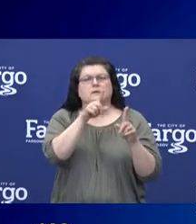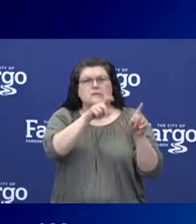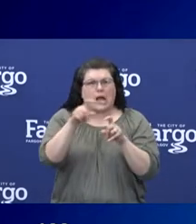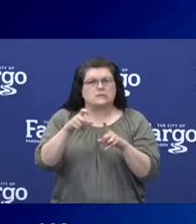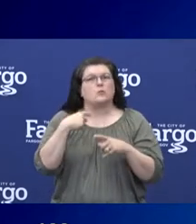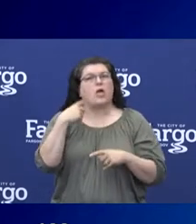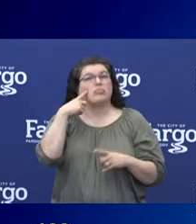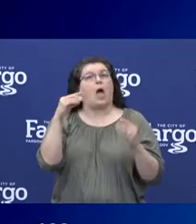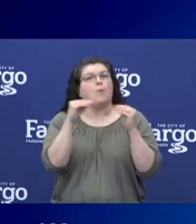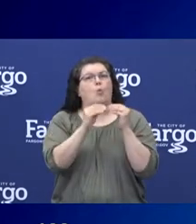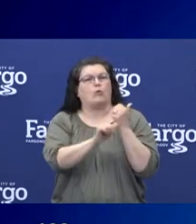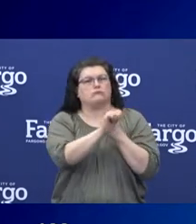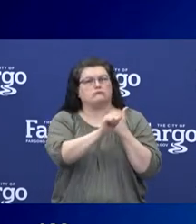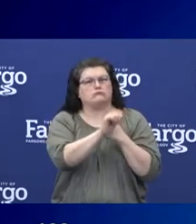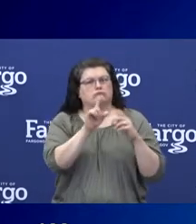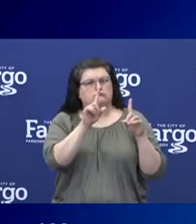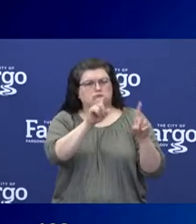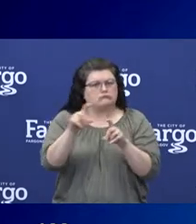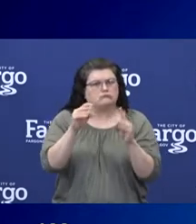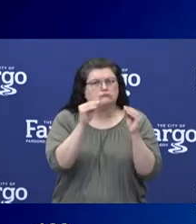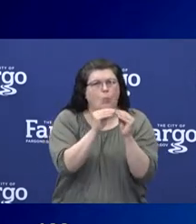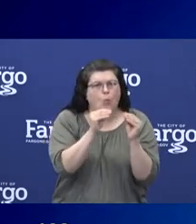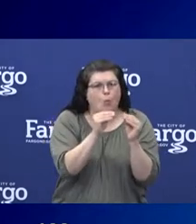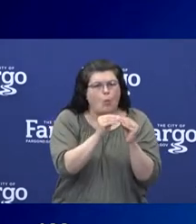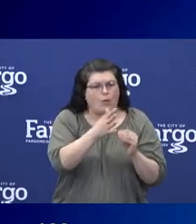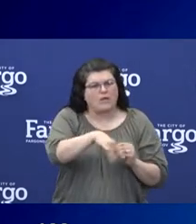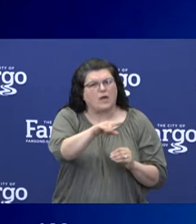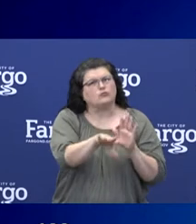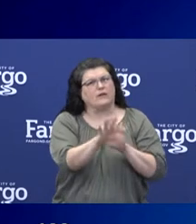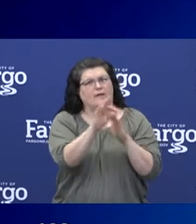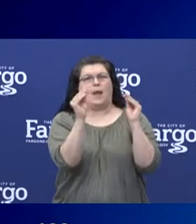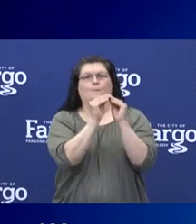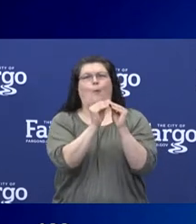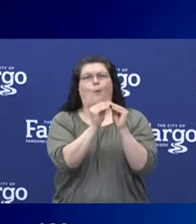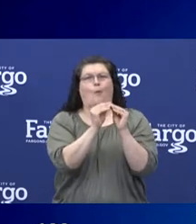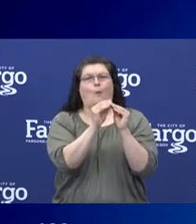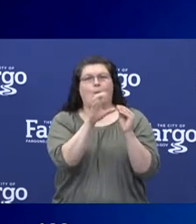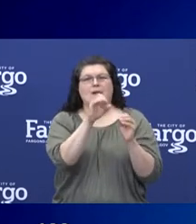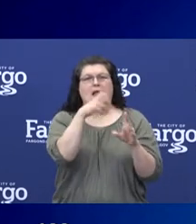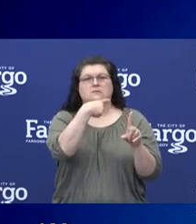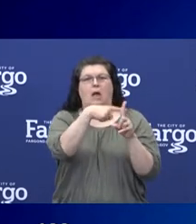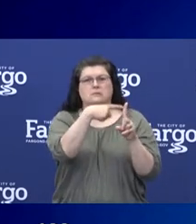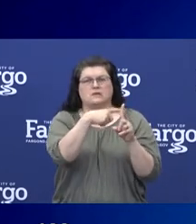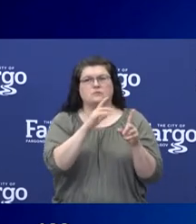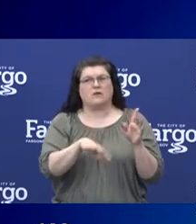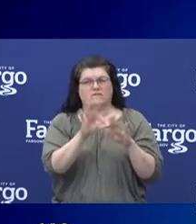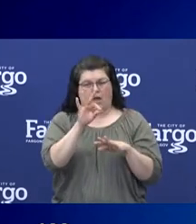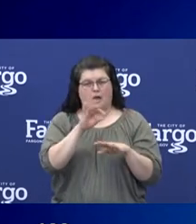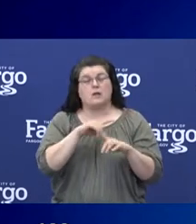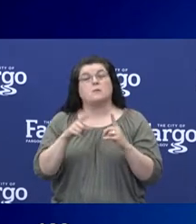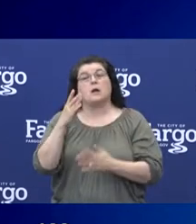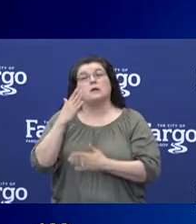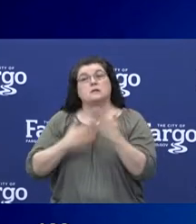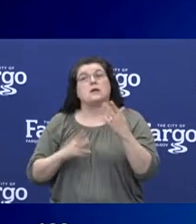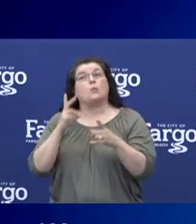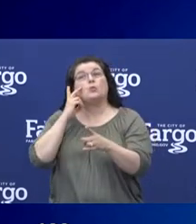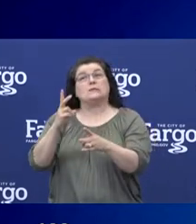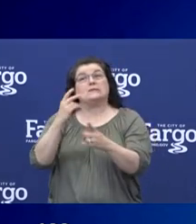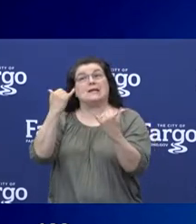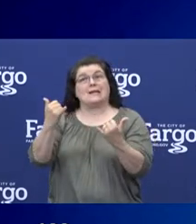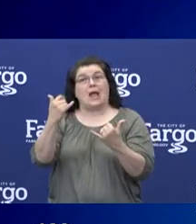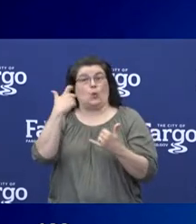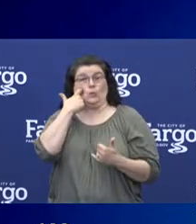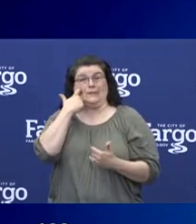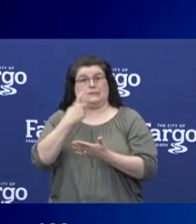thought there was higher risk. And we did find more cases with that, but we think that some of those efforts are starting to bear fruit because you can see now in the